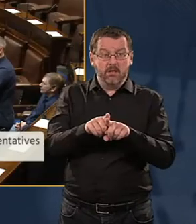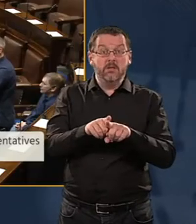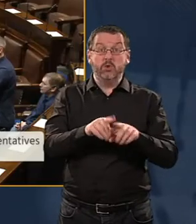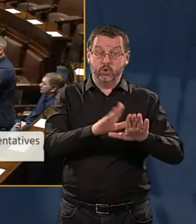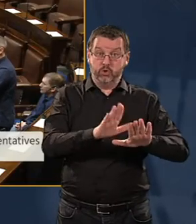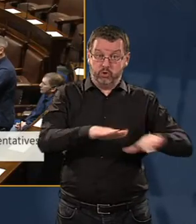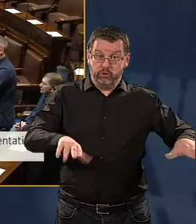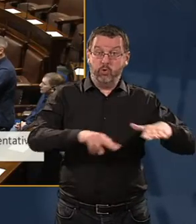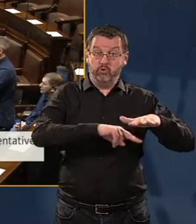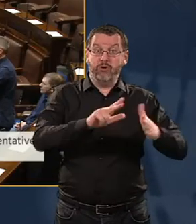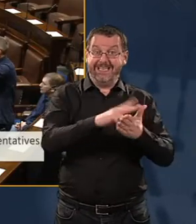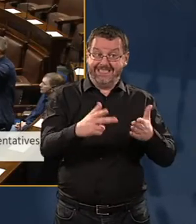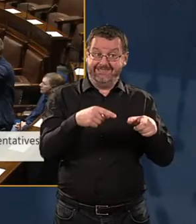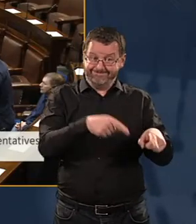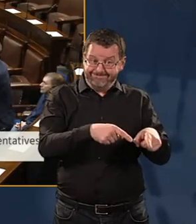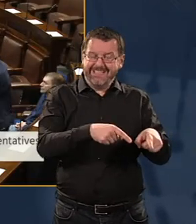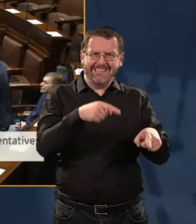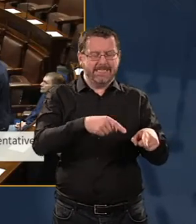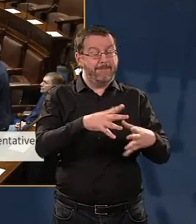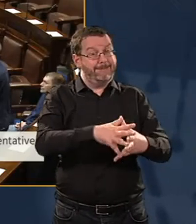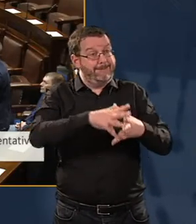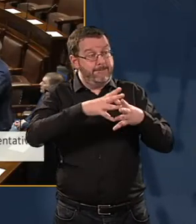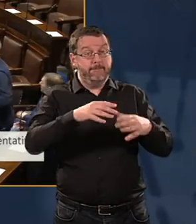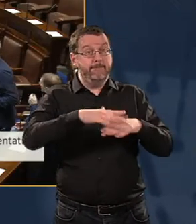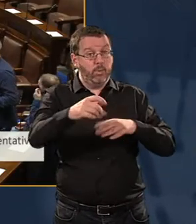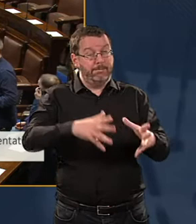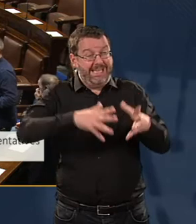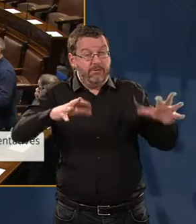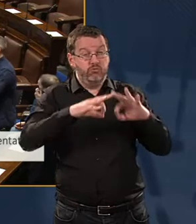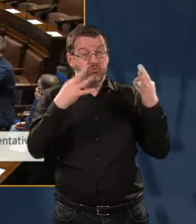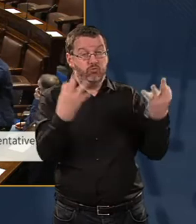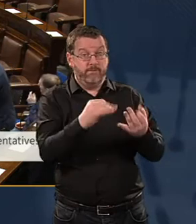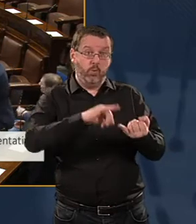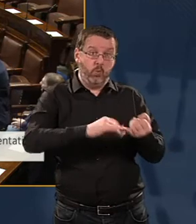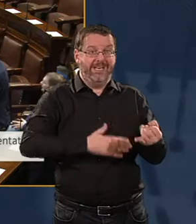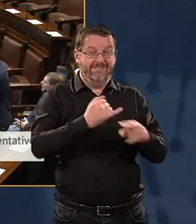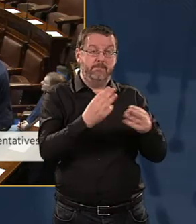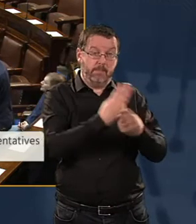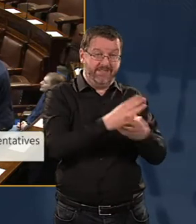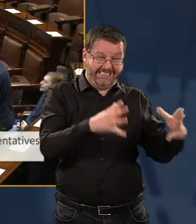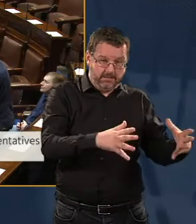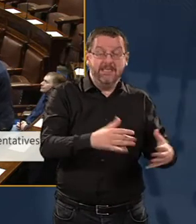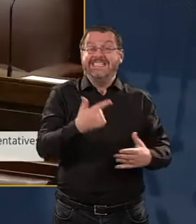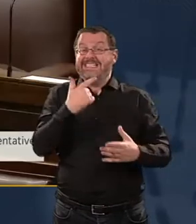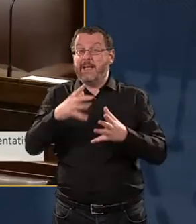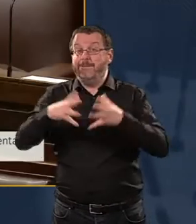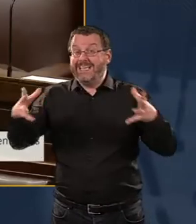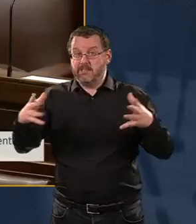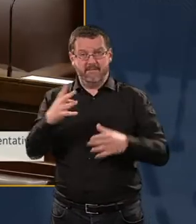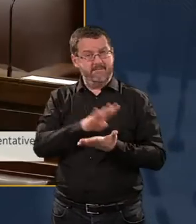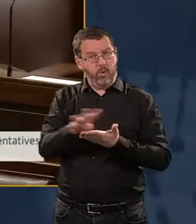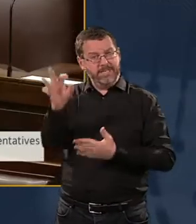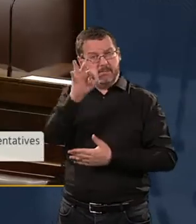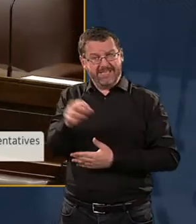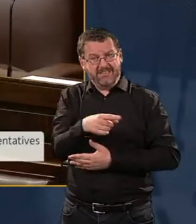under 18, which form the biggest cohort of those living in poverty, the second biggest cohort, 14 percent,